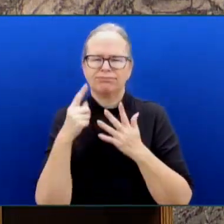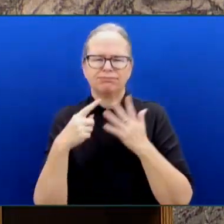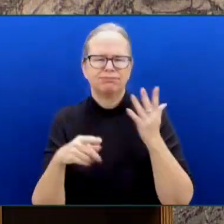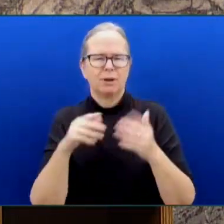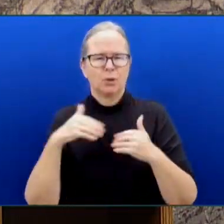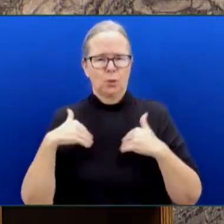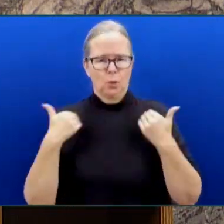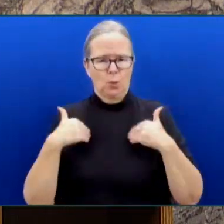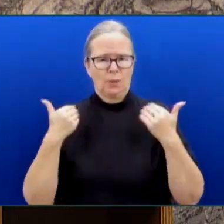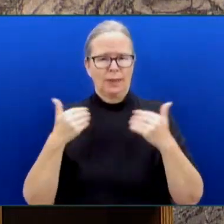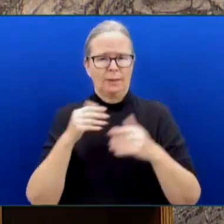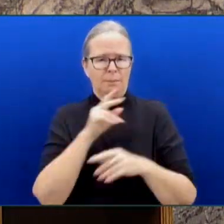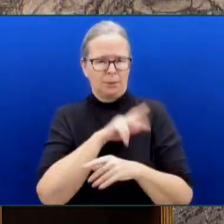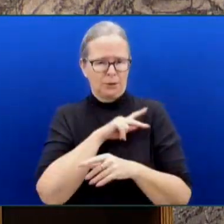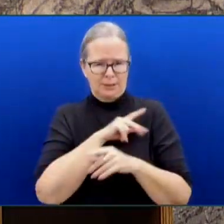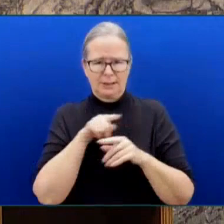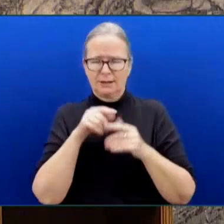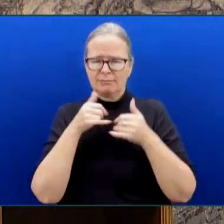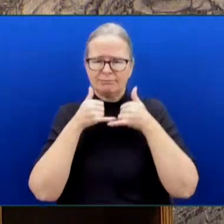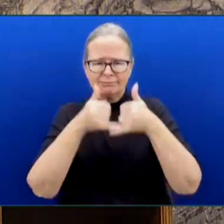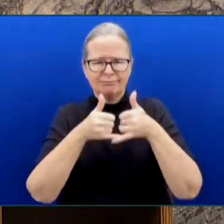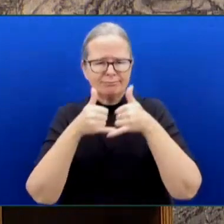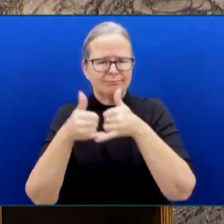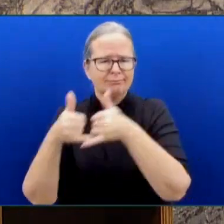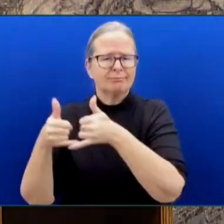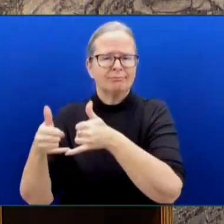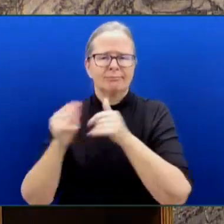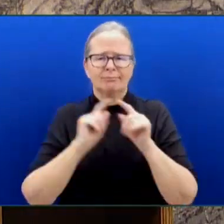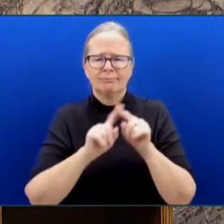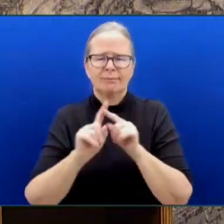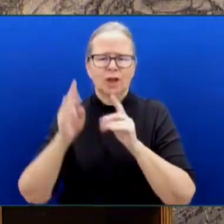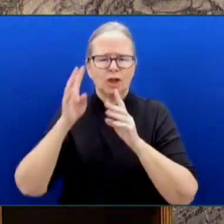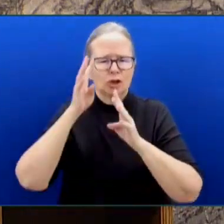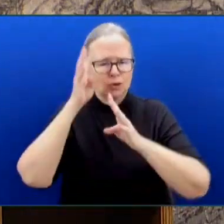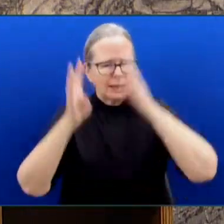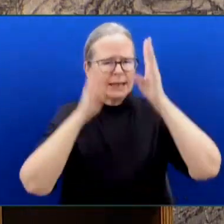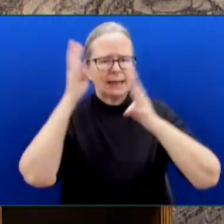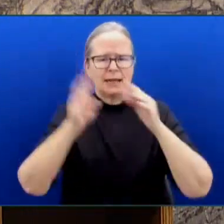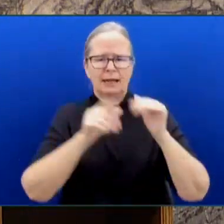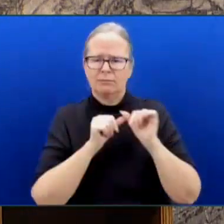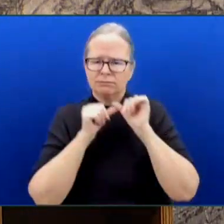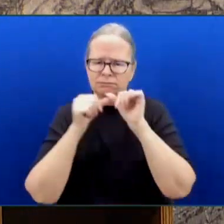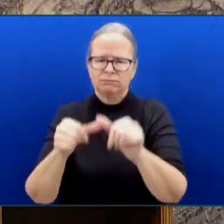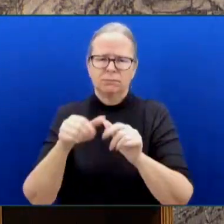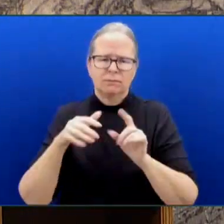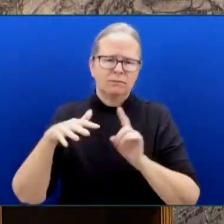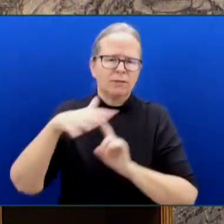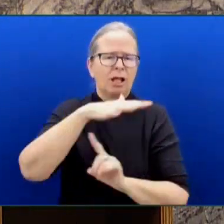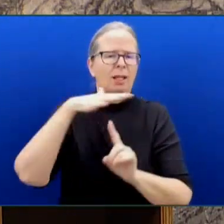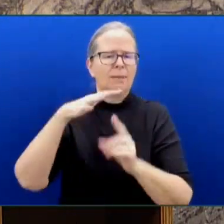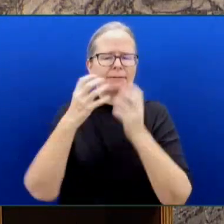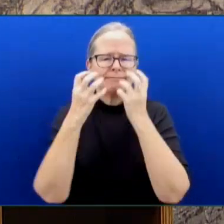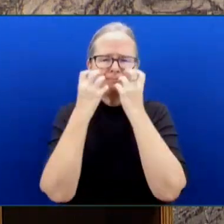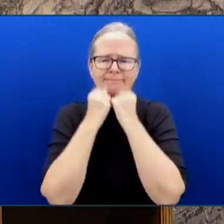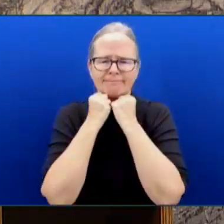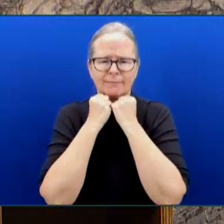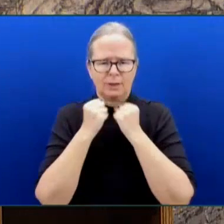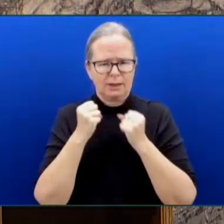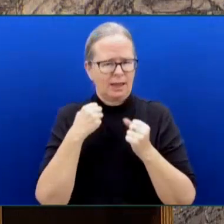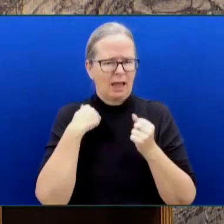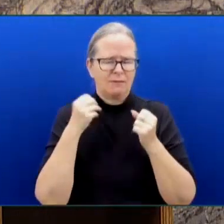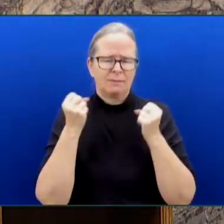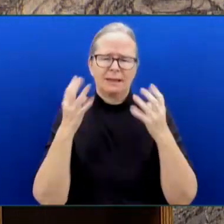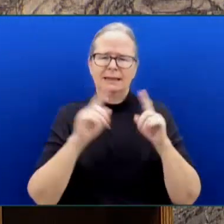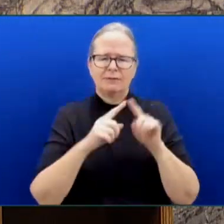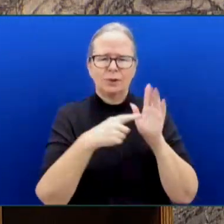so proud of you. Innovation and sustainability? Well, Kelowna has it in spades. Hats off to Entheomed and Phil, Kelowna's